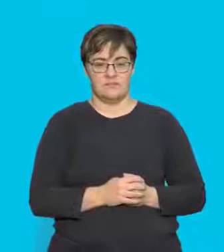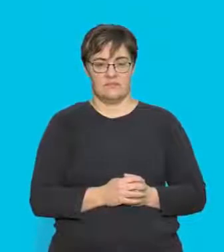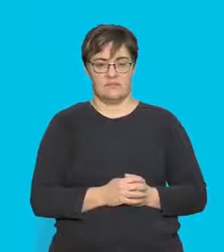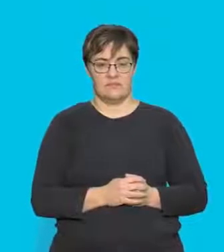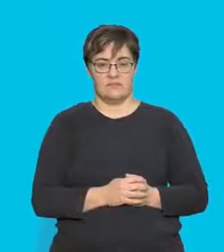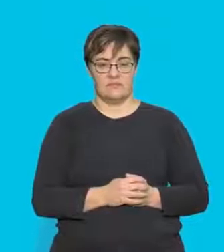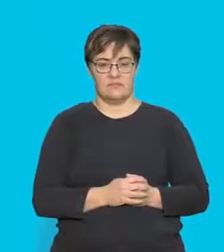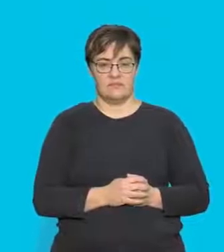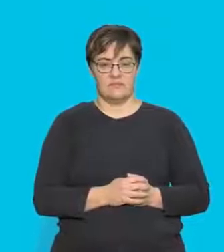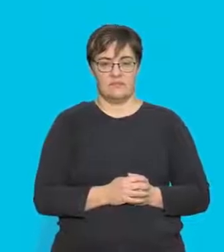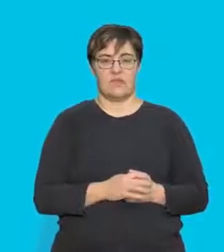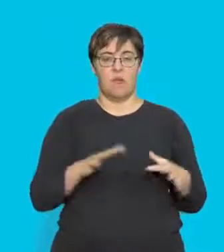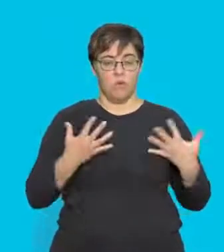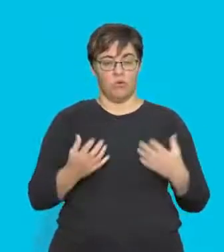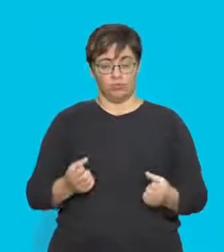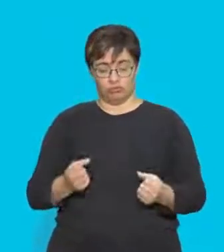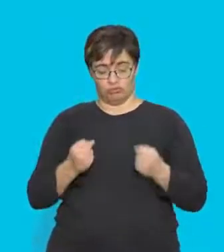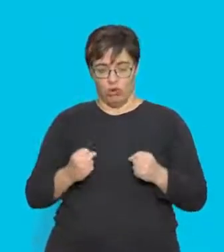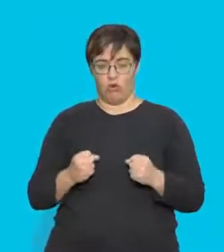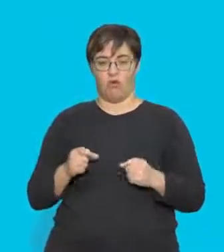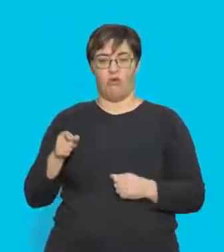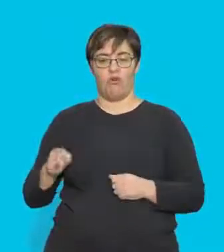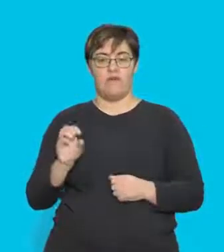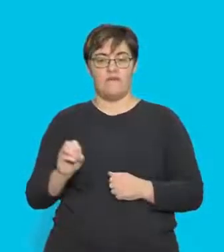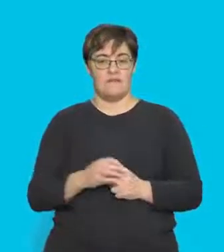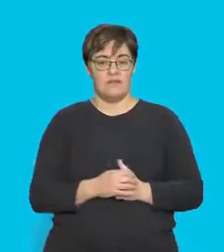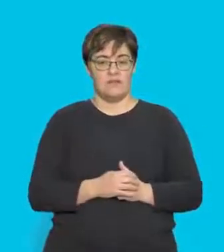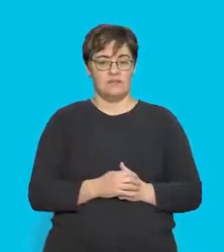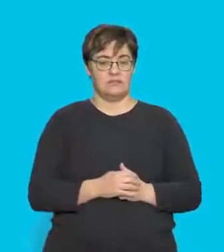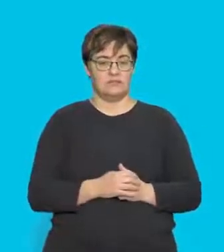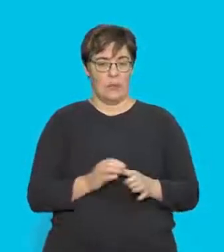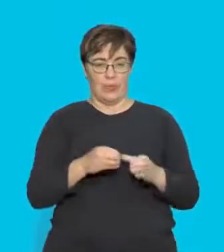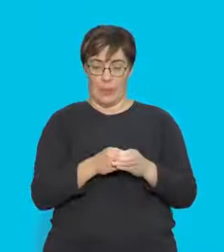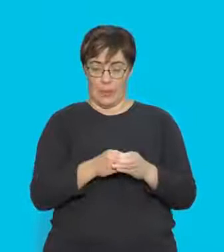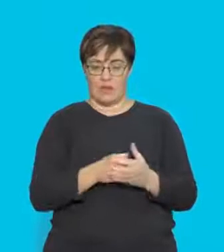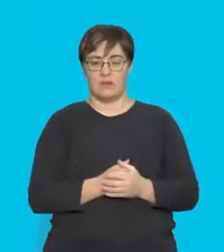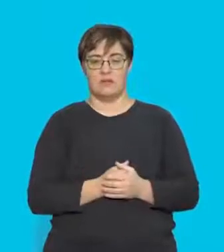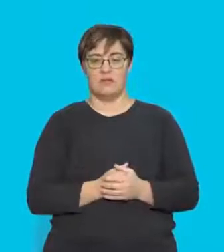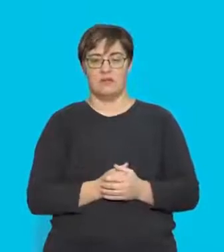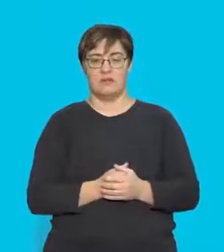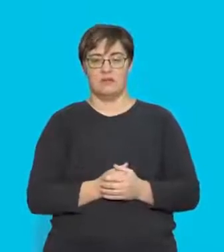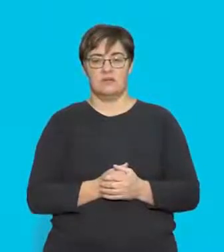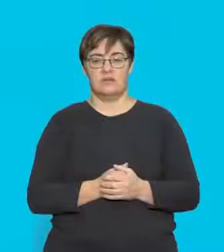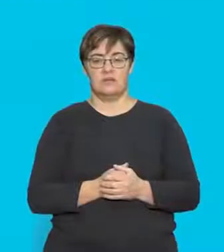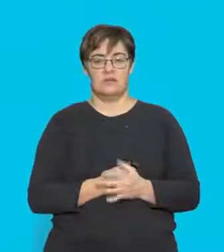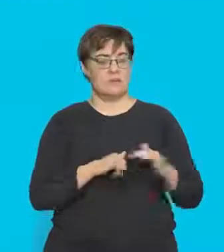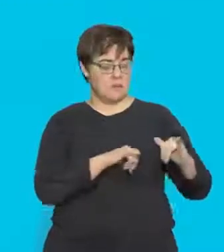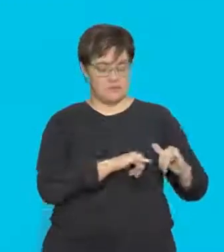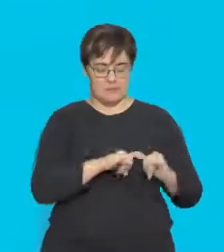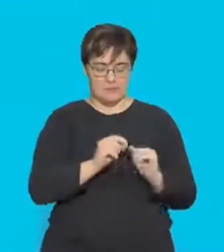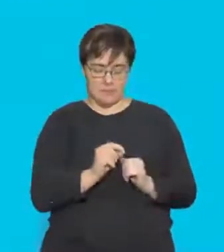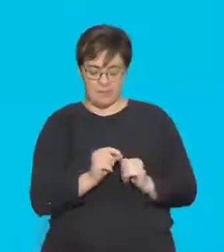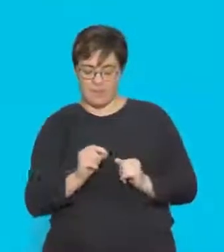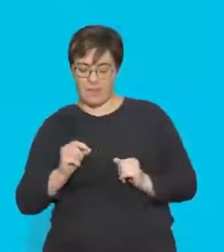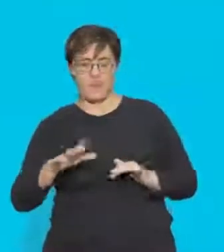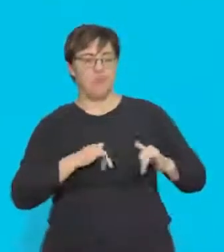And here, it's a strong magnetic field. So this field is not uniform. It's not the same